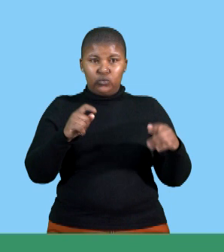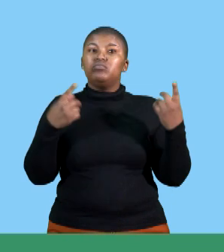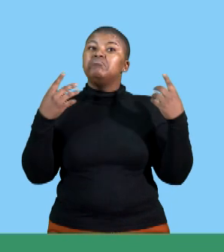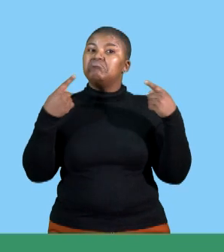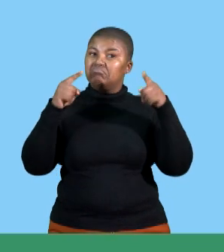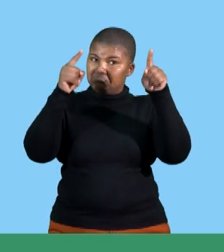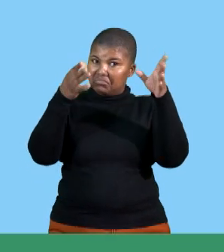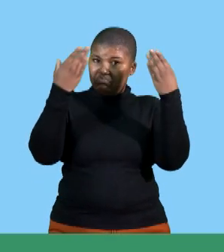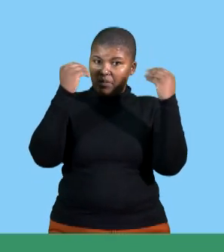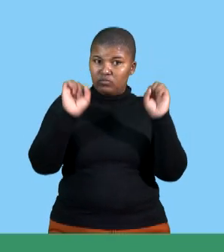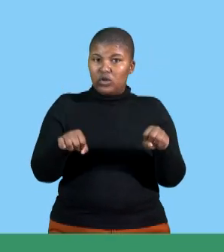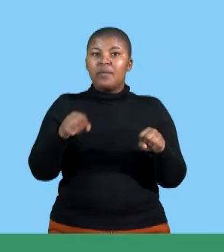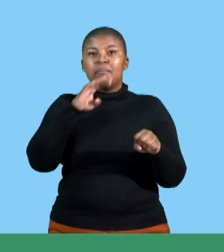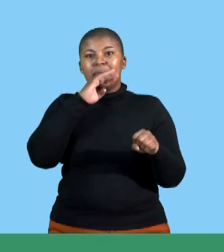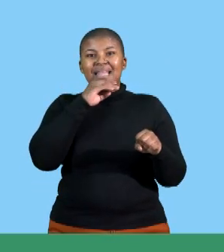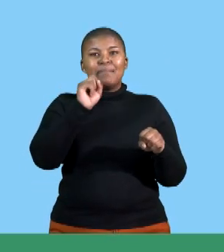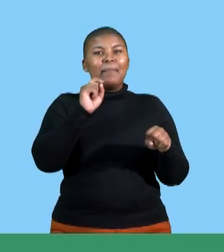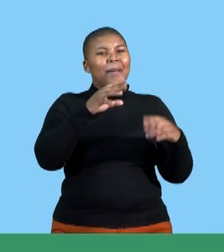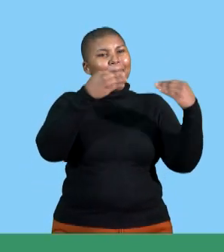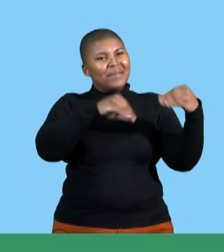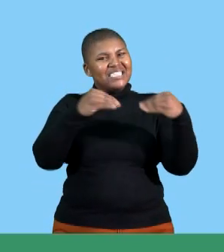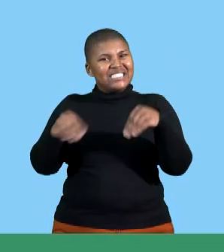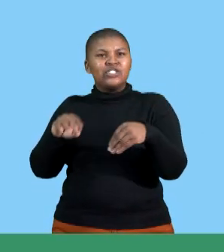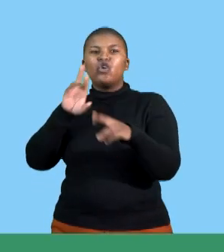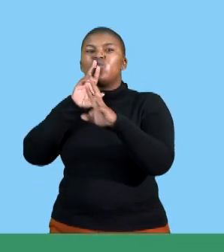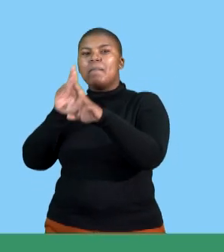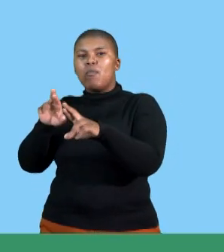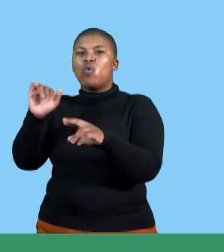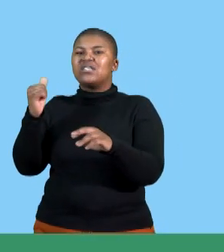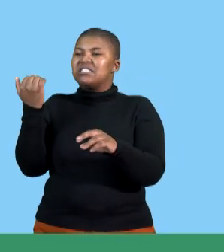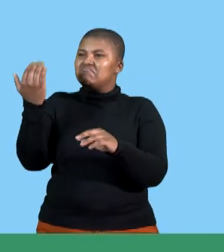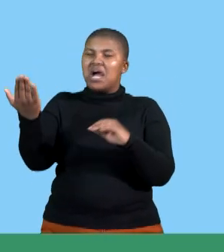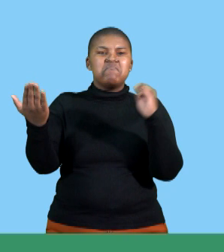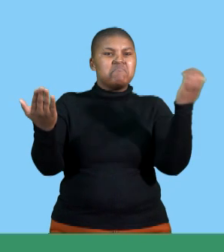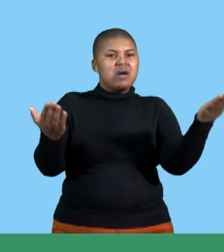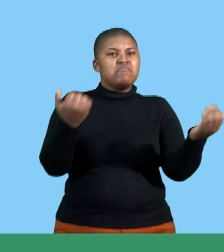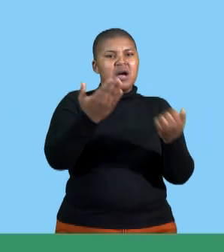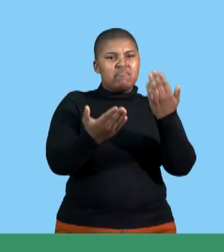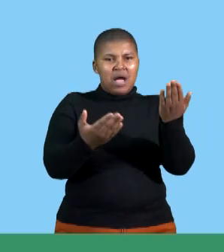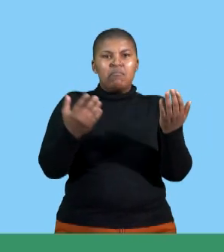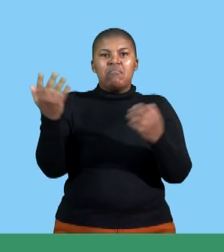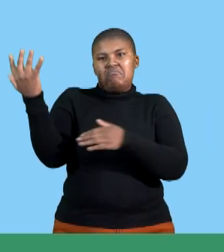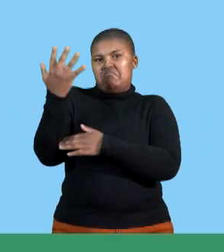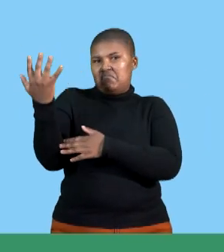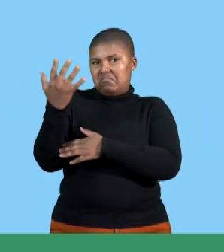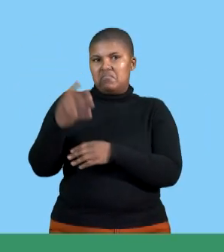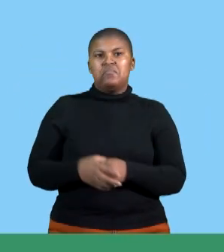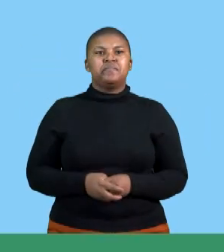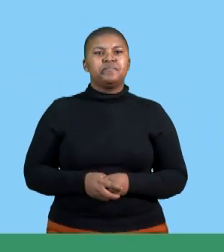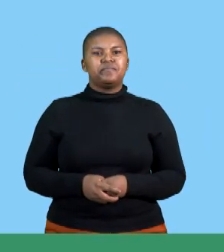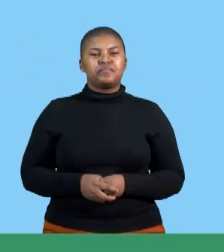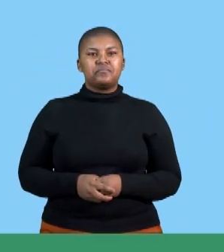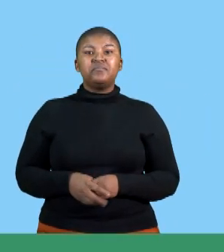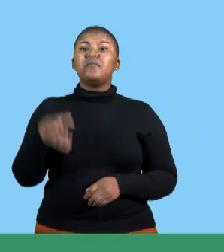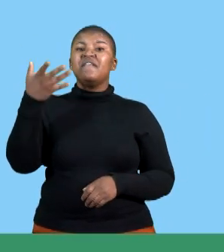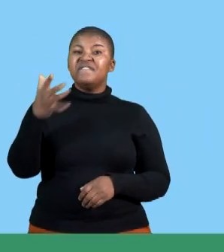and financial statements to the various stakeholders she decided to greet the stakeholders in advance she